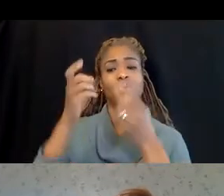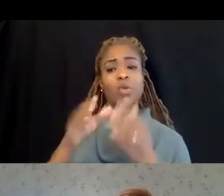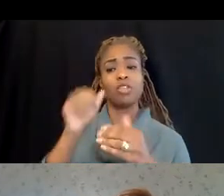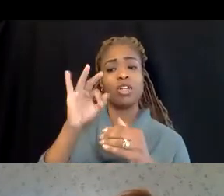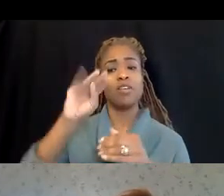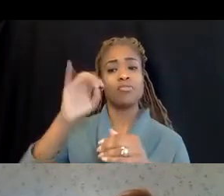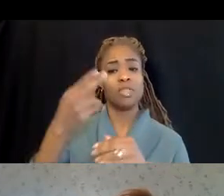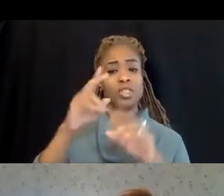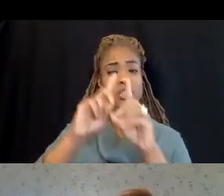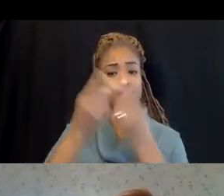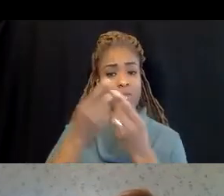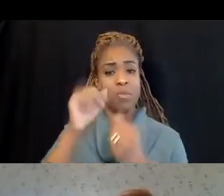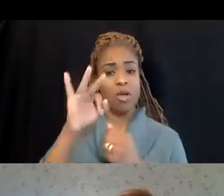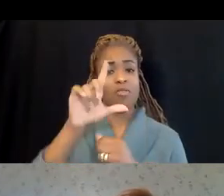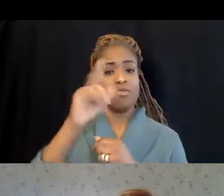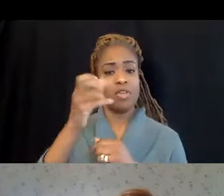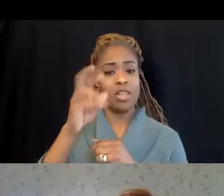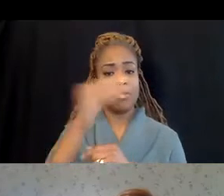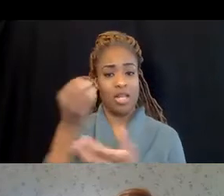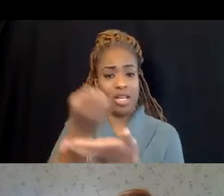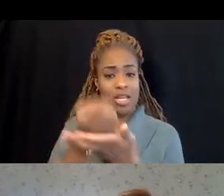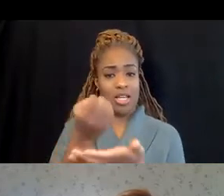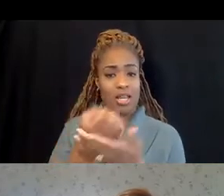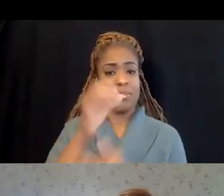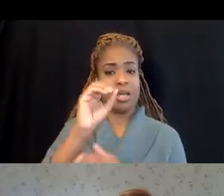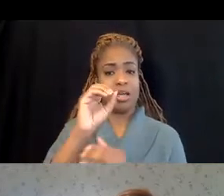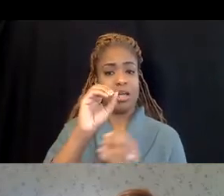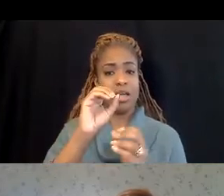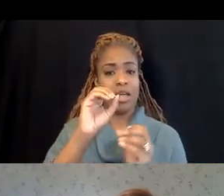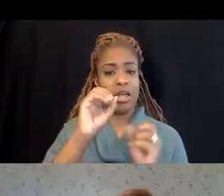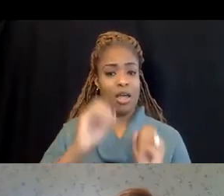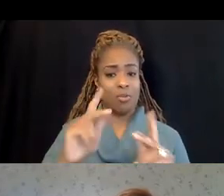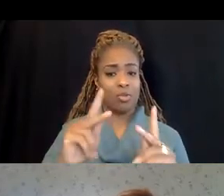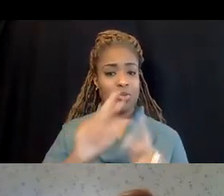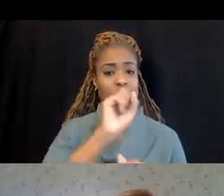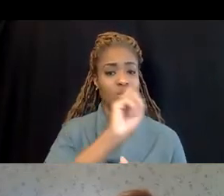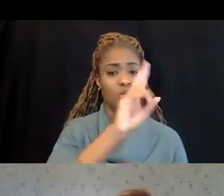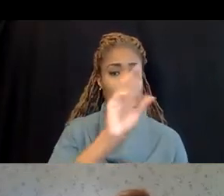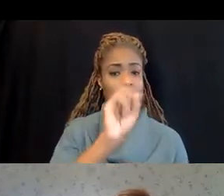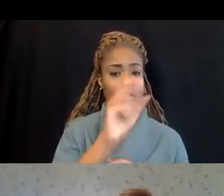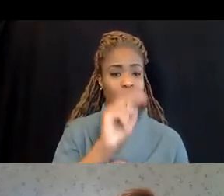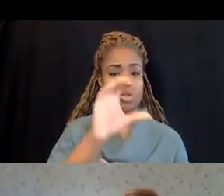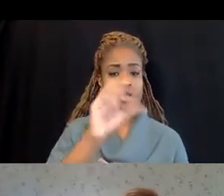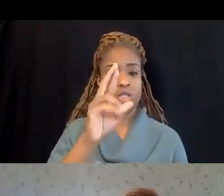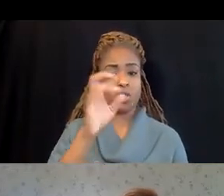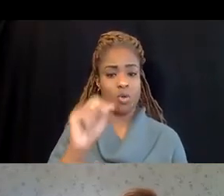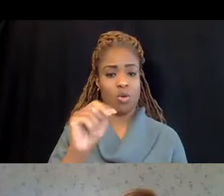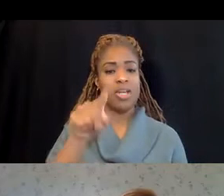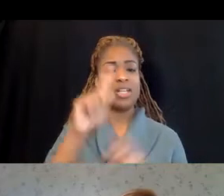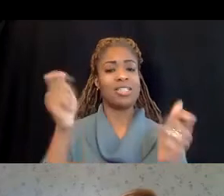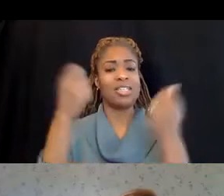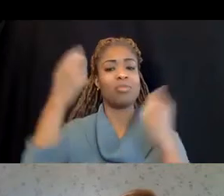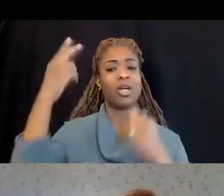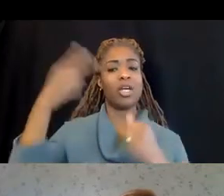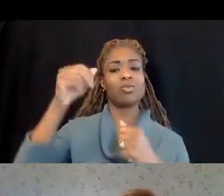Michigan Department of Labor and Economic Opportunity, Susan Corvin, celebrating the history of the